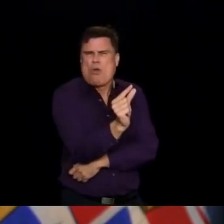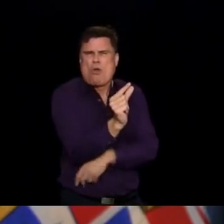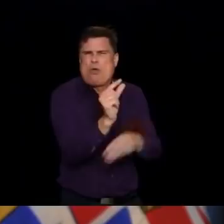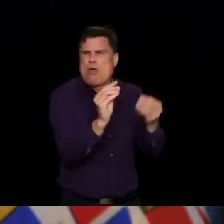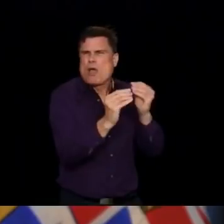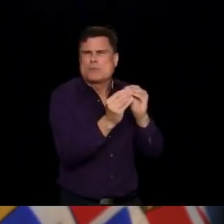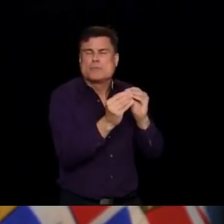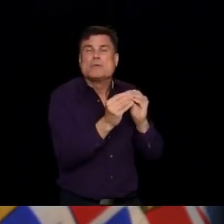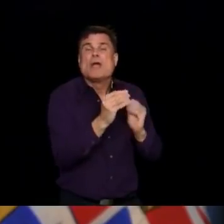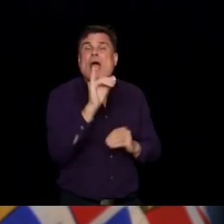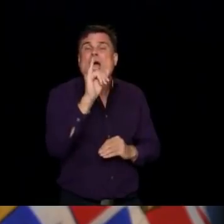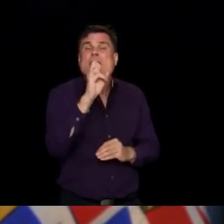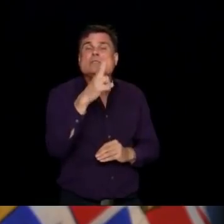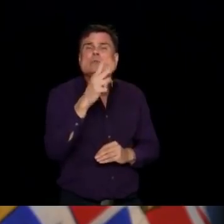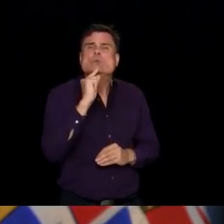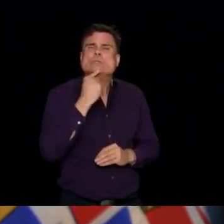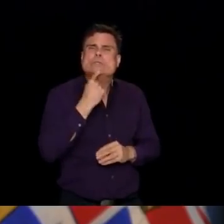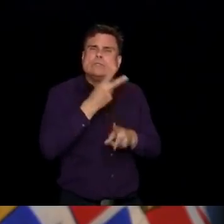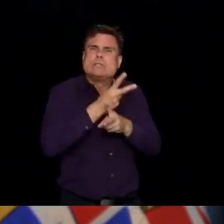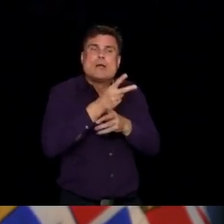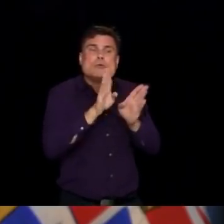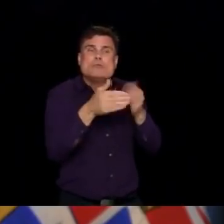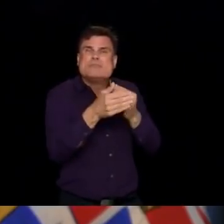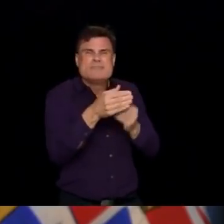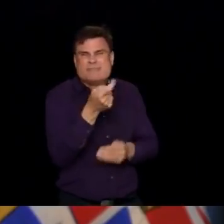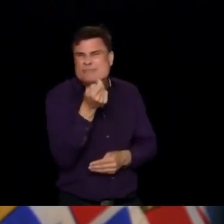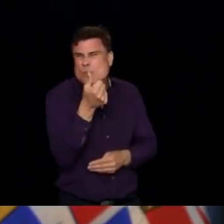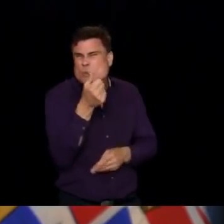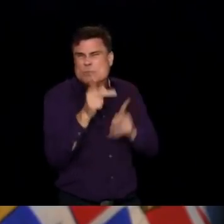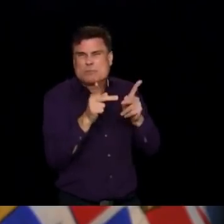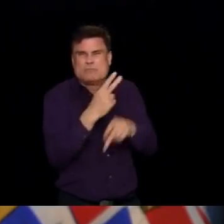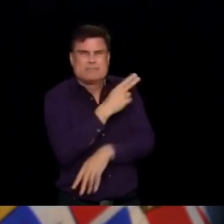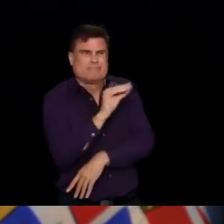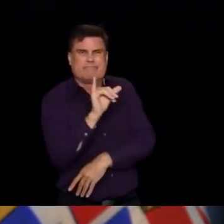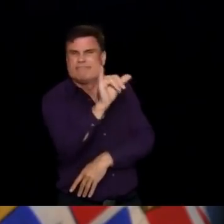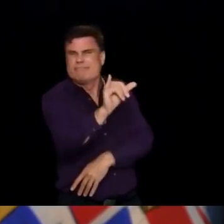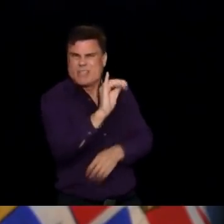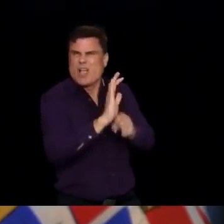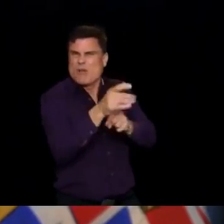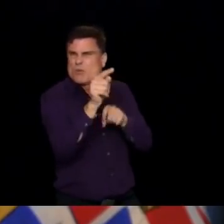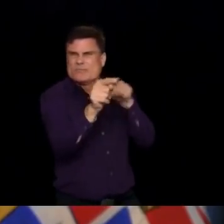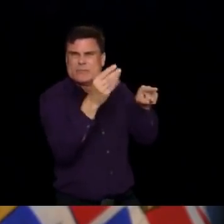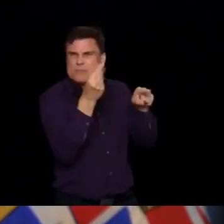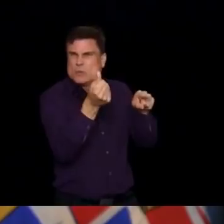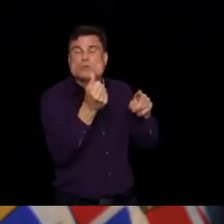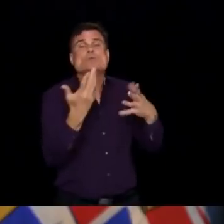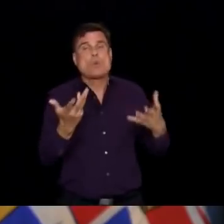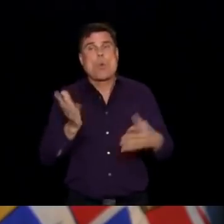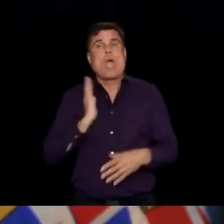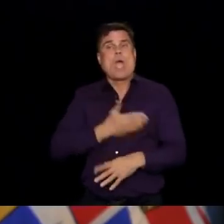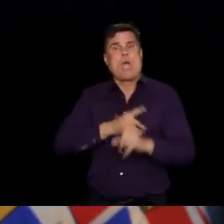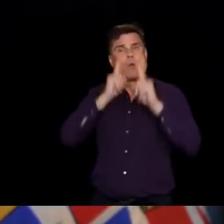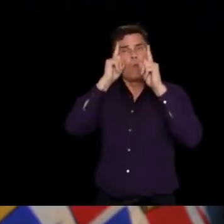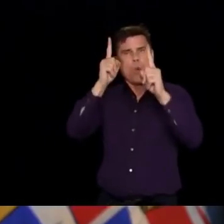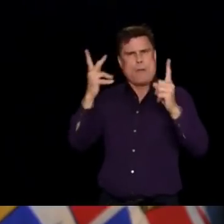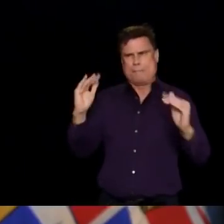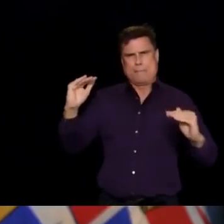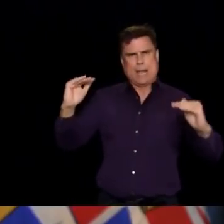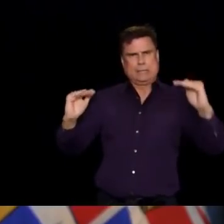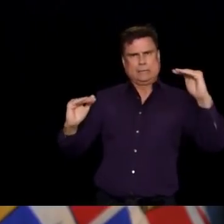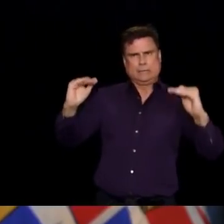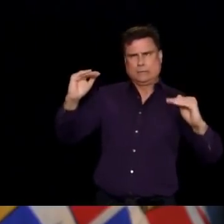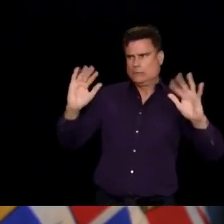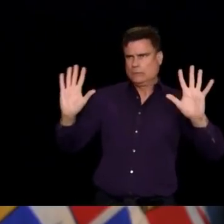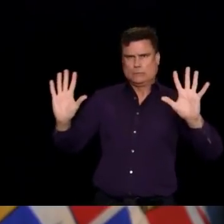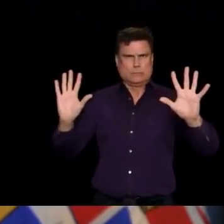more people to go into long-term care. But it is that balance. We have to keep doing what we are doing in our community